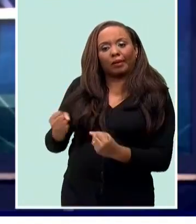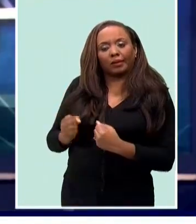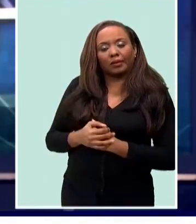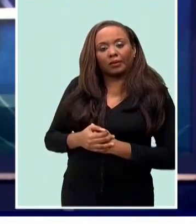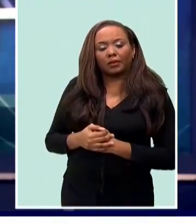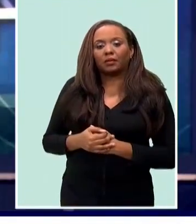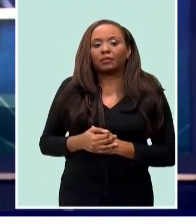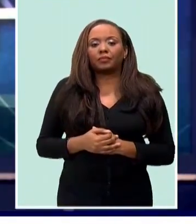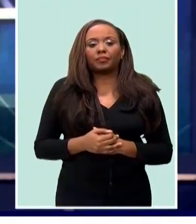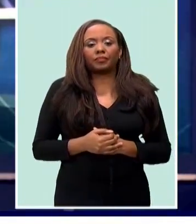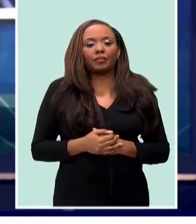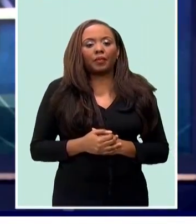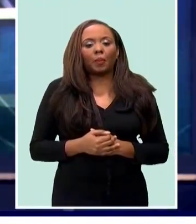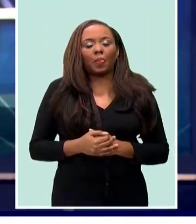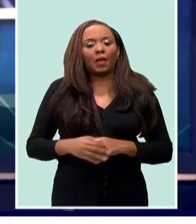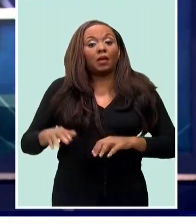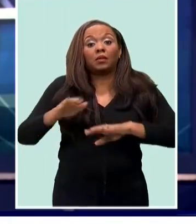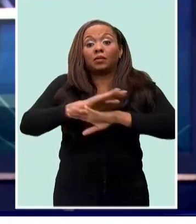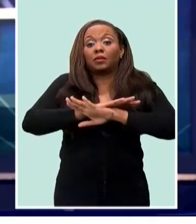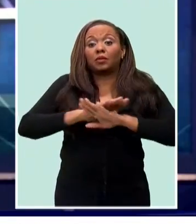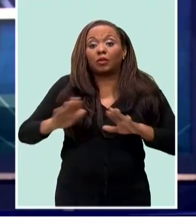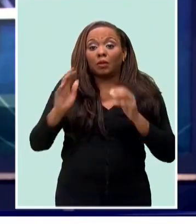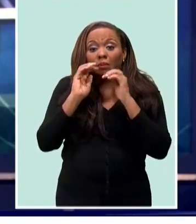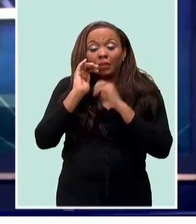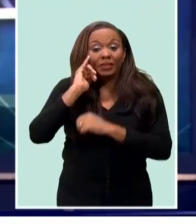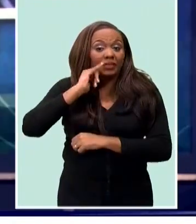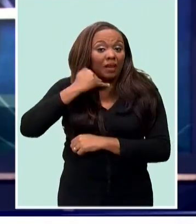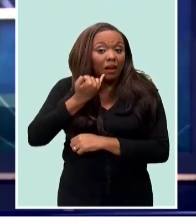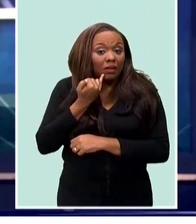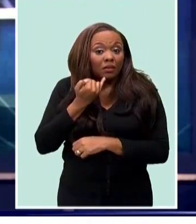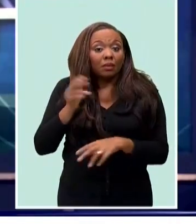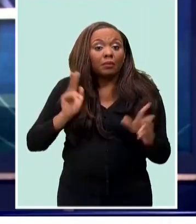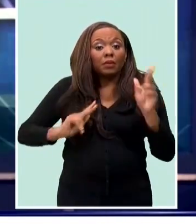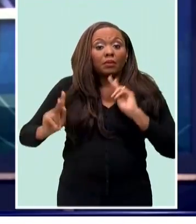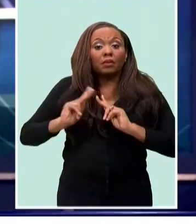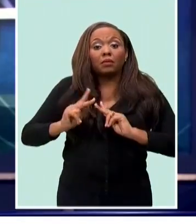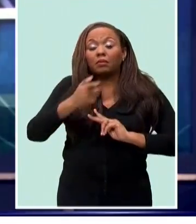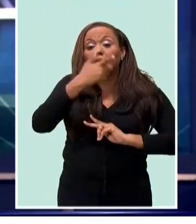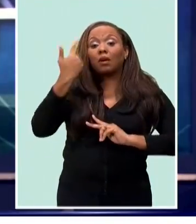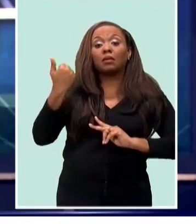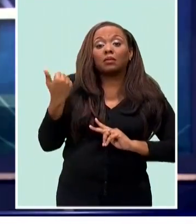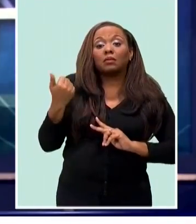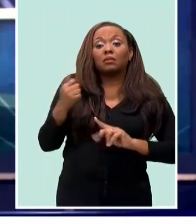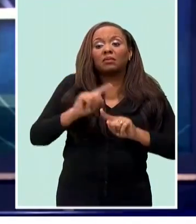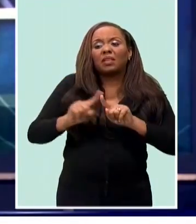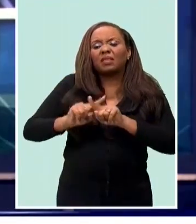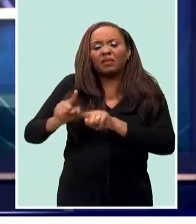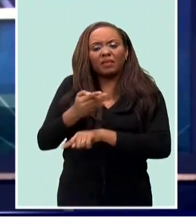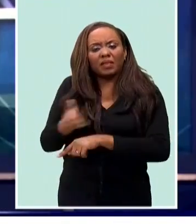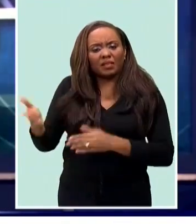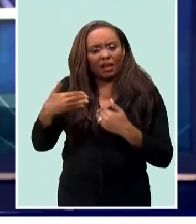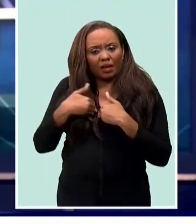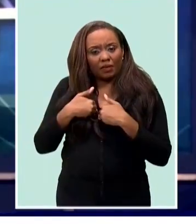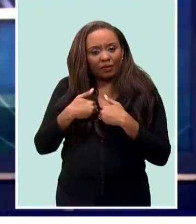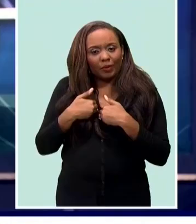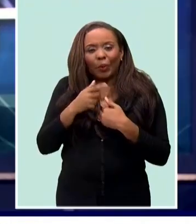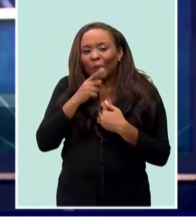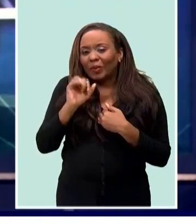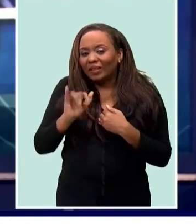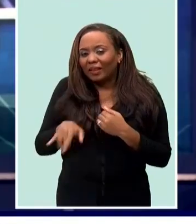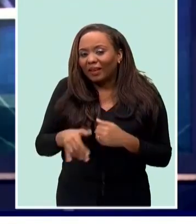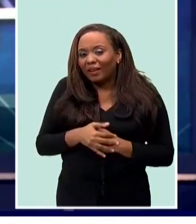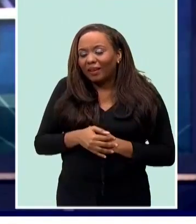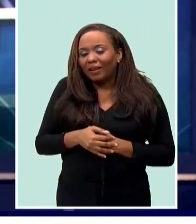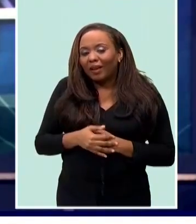Well, do not be envious of others because of their possessions. That is the advice Barbados' newest centenarian Dorothy Cumberbatch